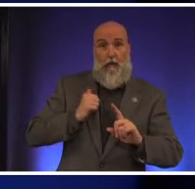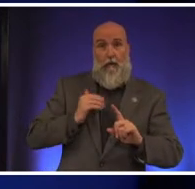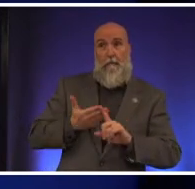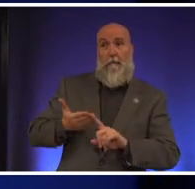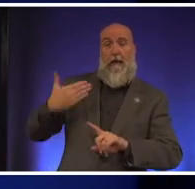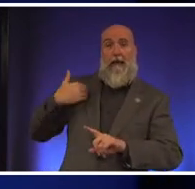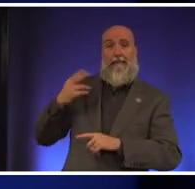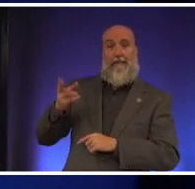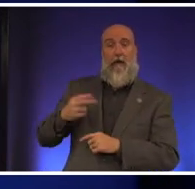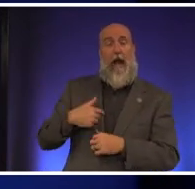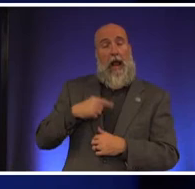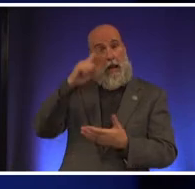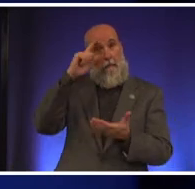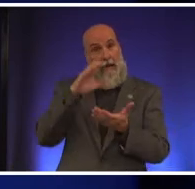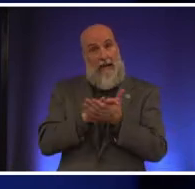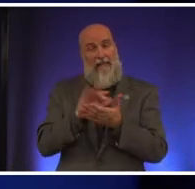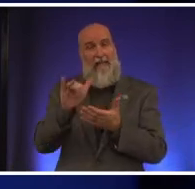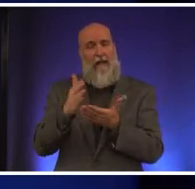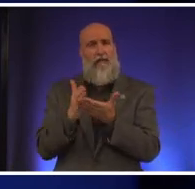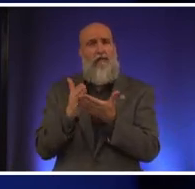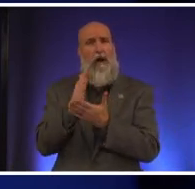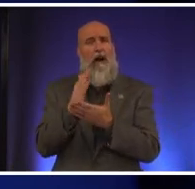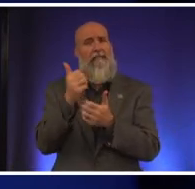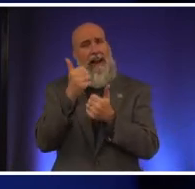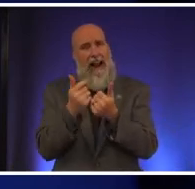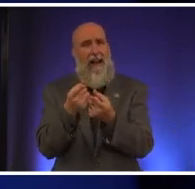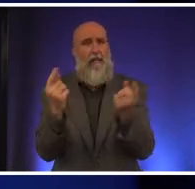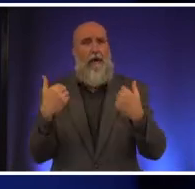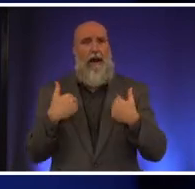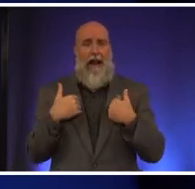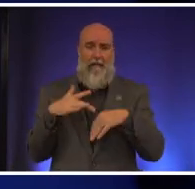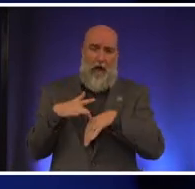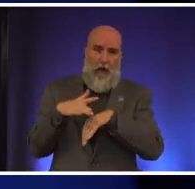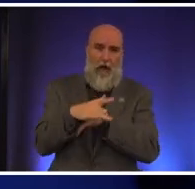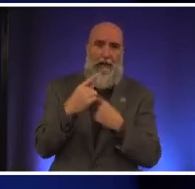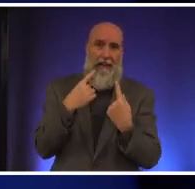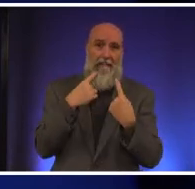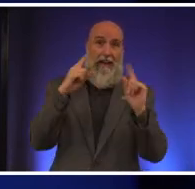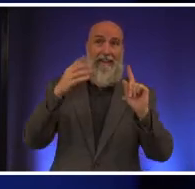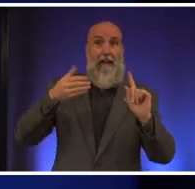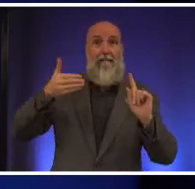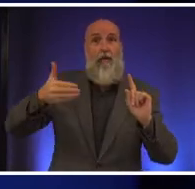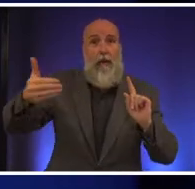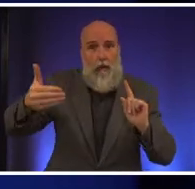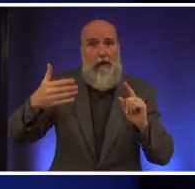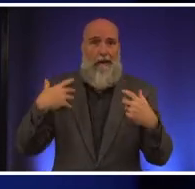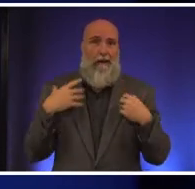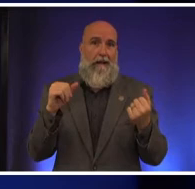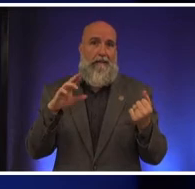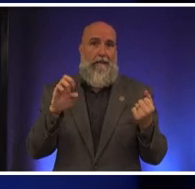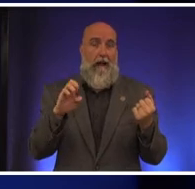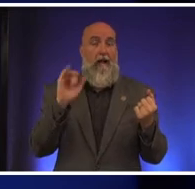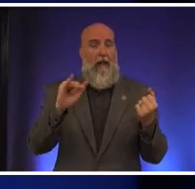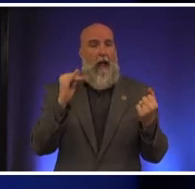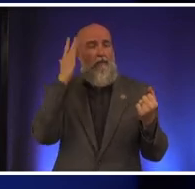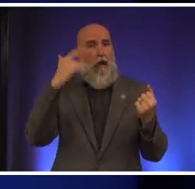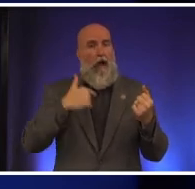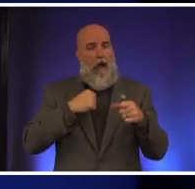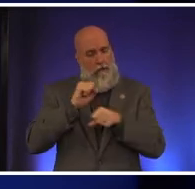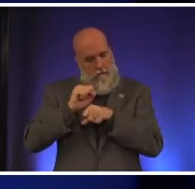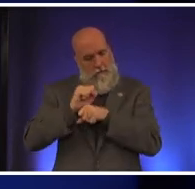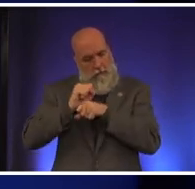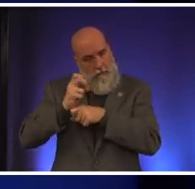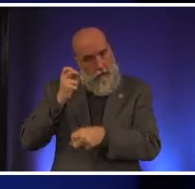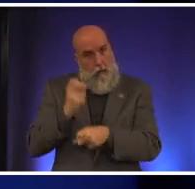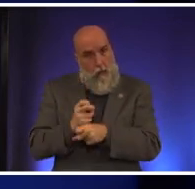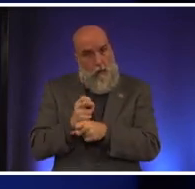history and i believe that that's a right of everyone is to have early effective and frequent health care and that's one of the reasons you've seen me work so hard in